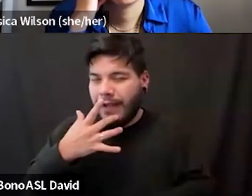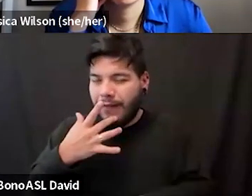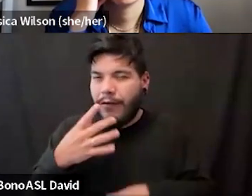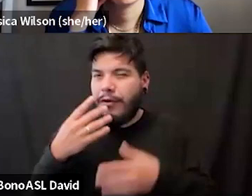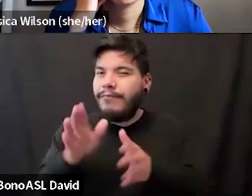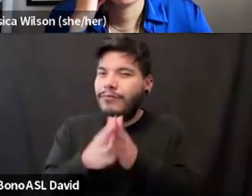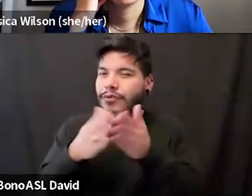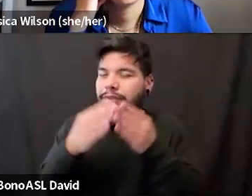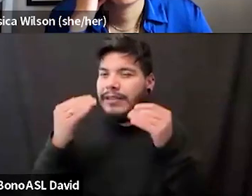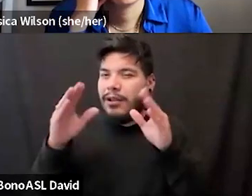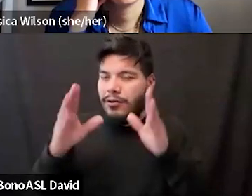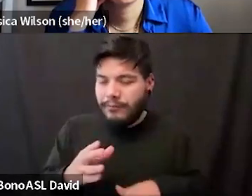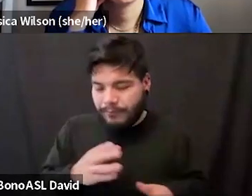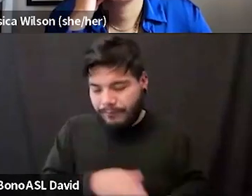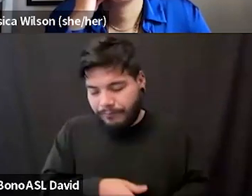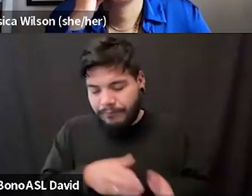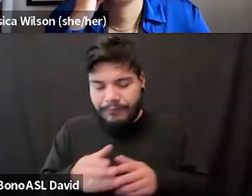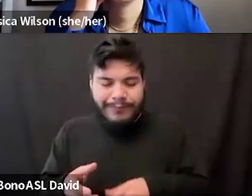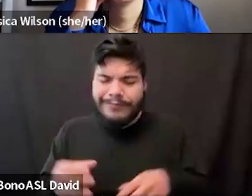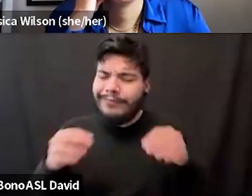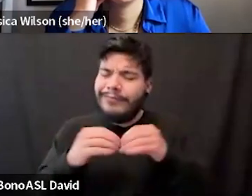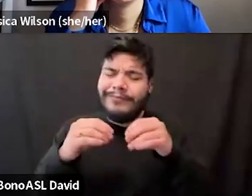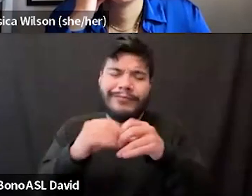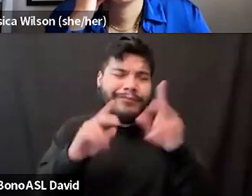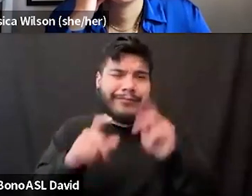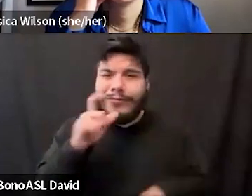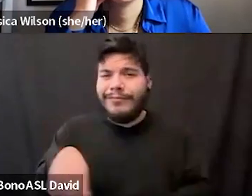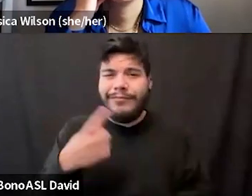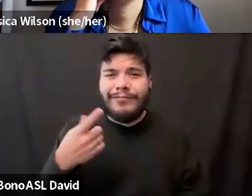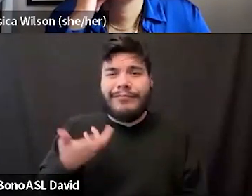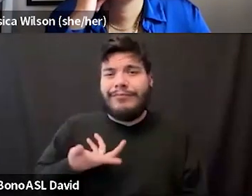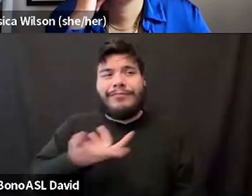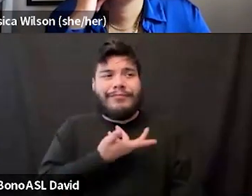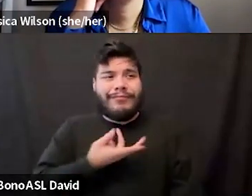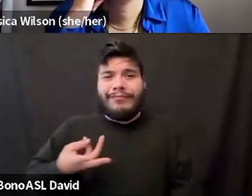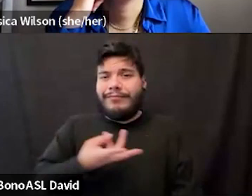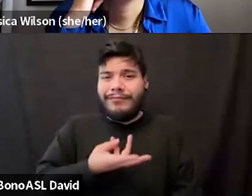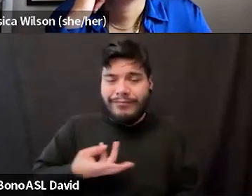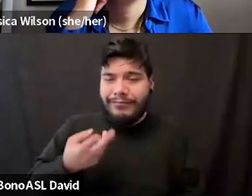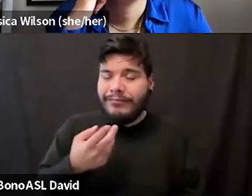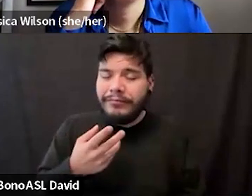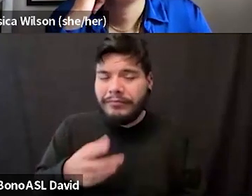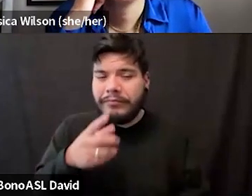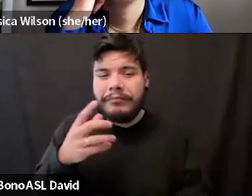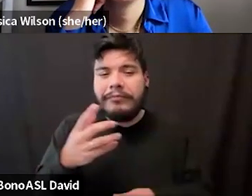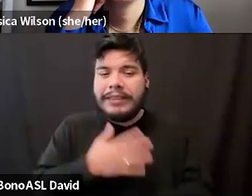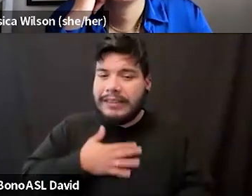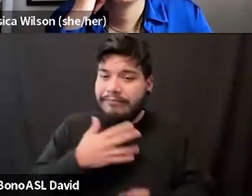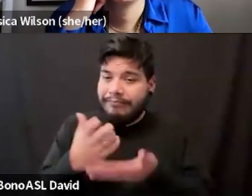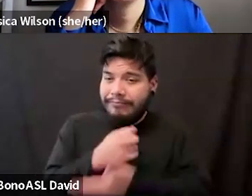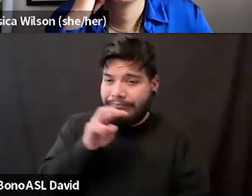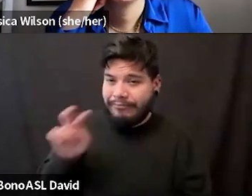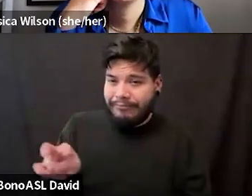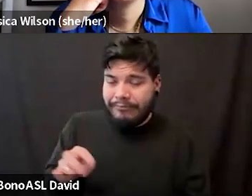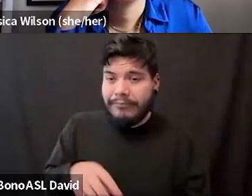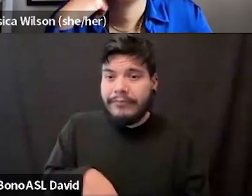lots and lots of voices besides the six of us that have been here with you for these 90 minutes. Um, so please take a look at those things. Uh,